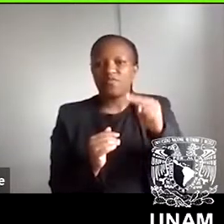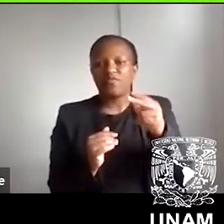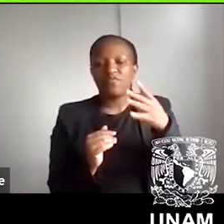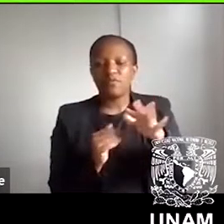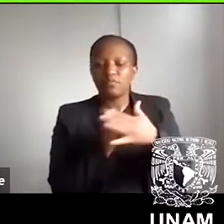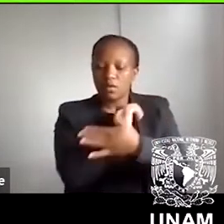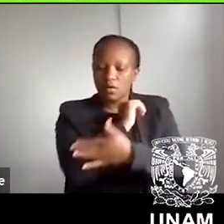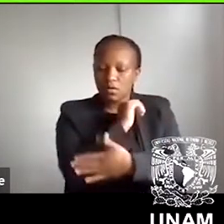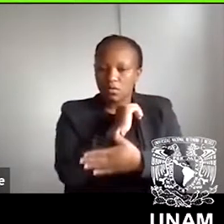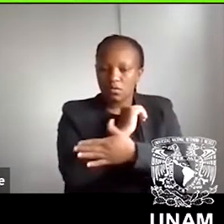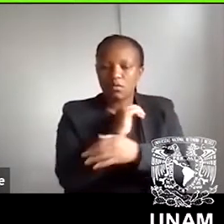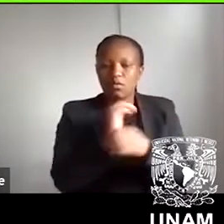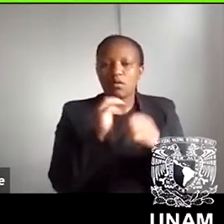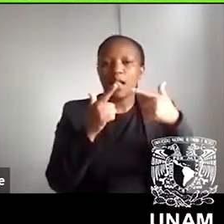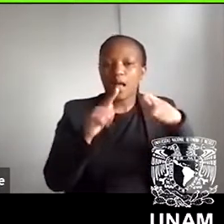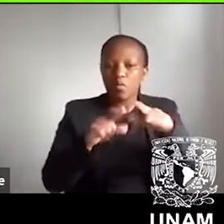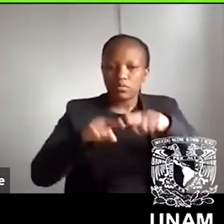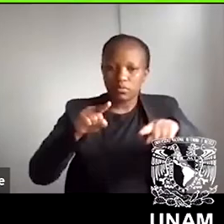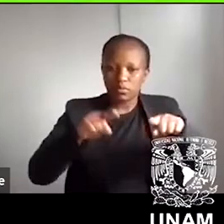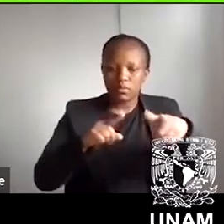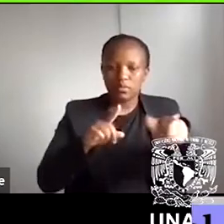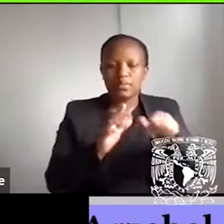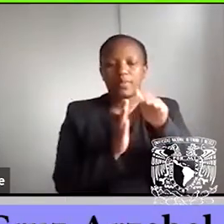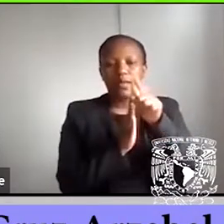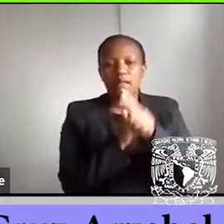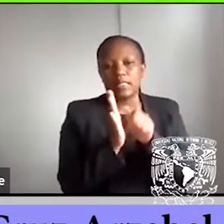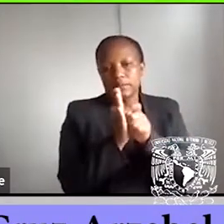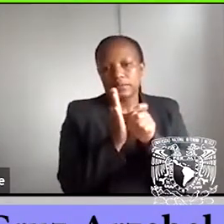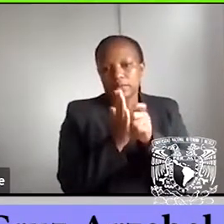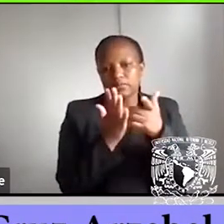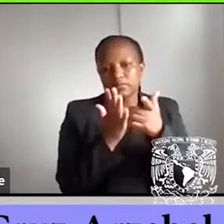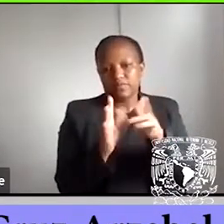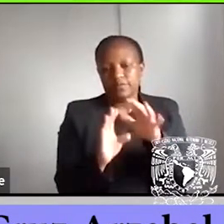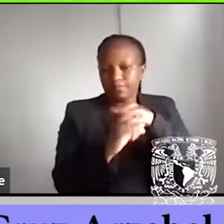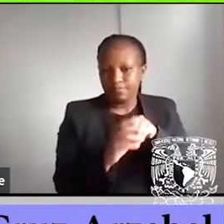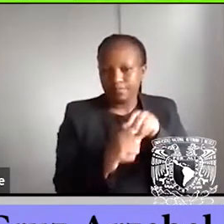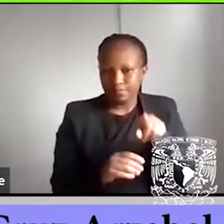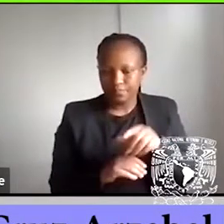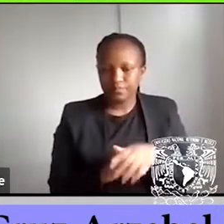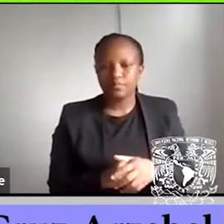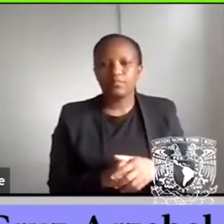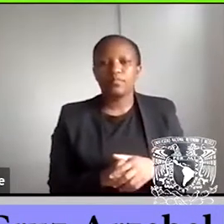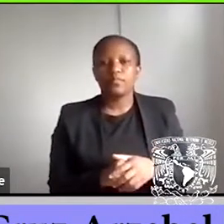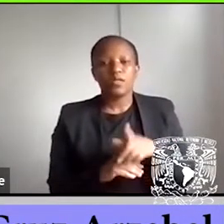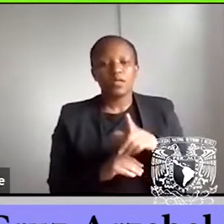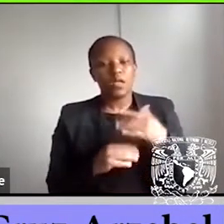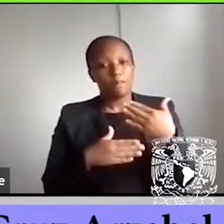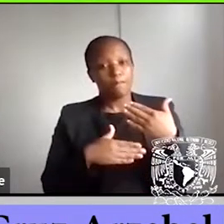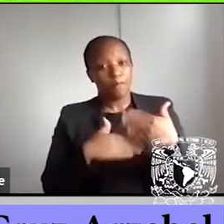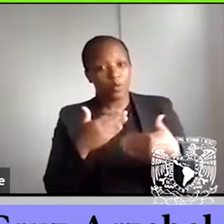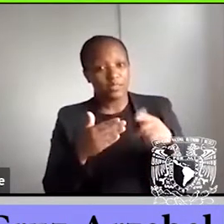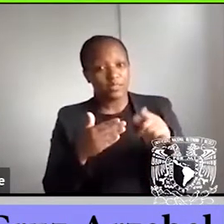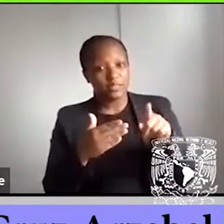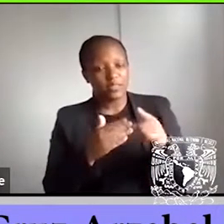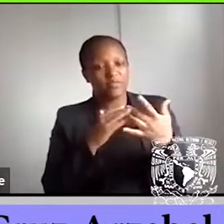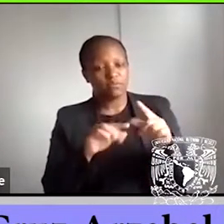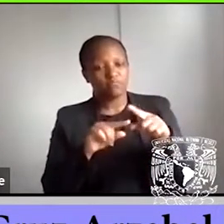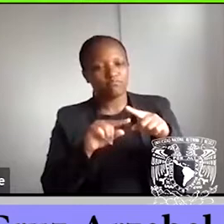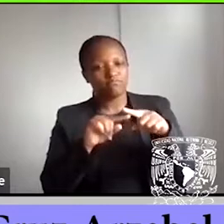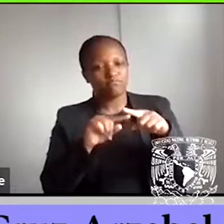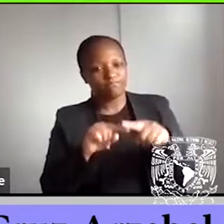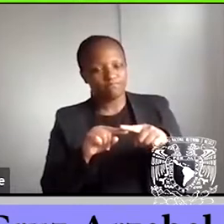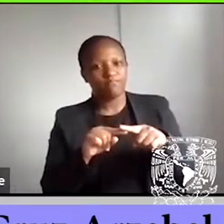countries, languages, and literary movements. Other times, these procedures were based on the recovery